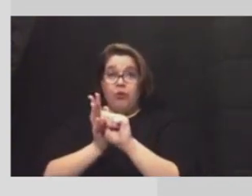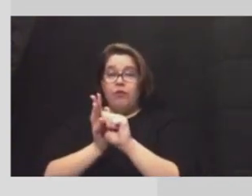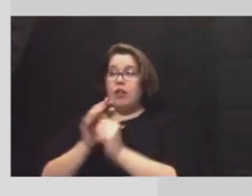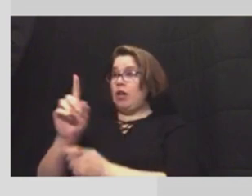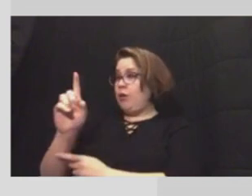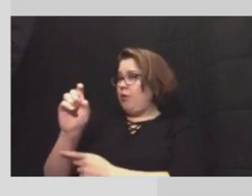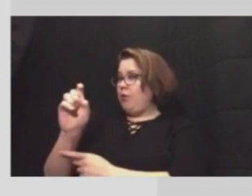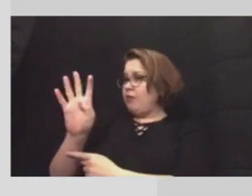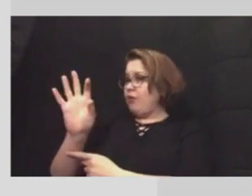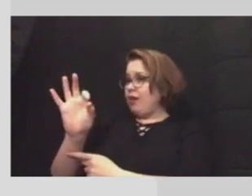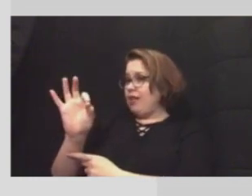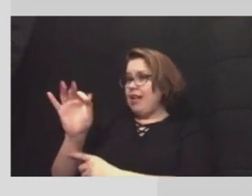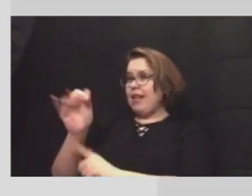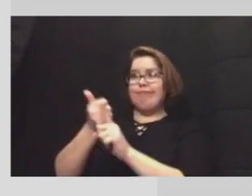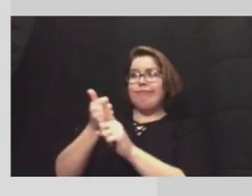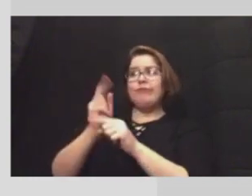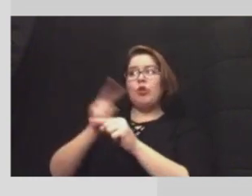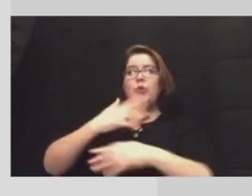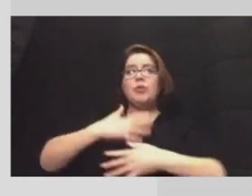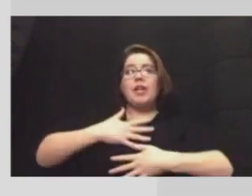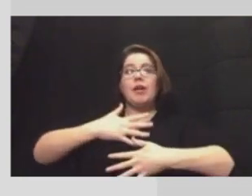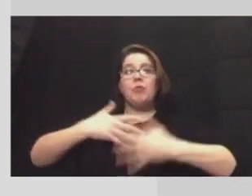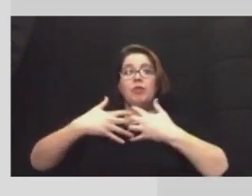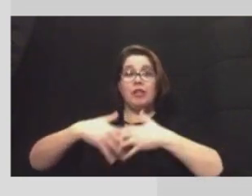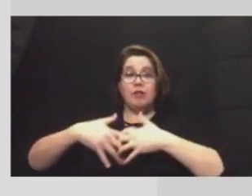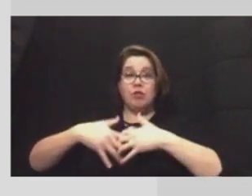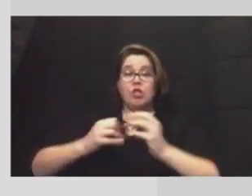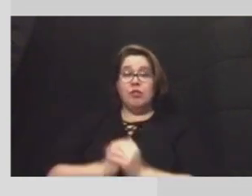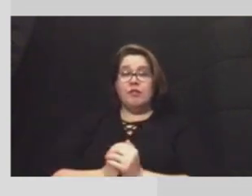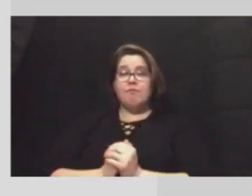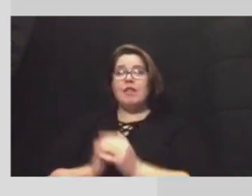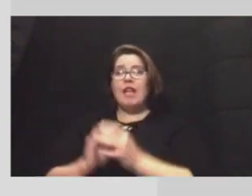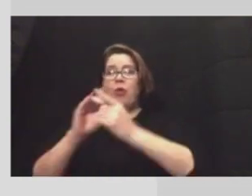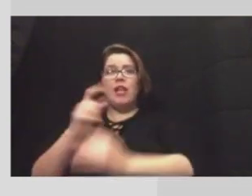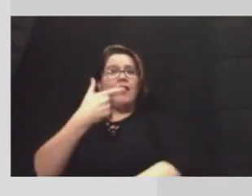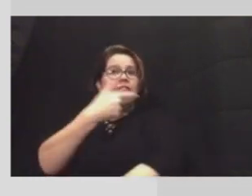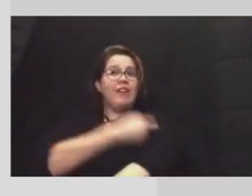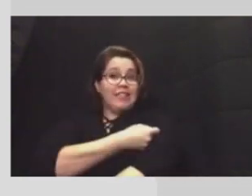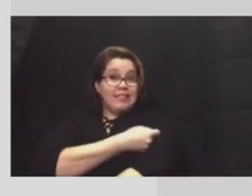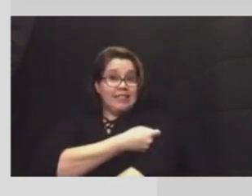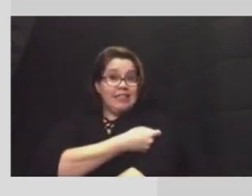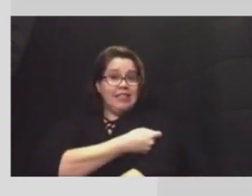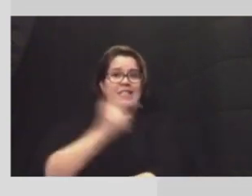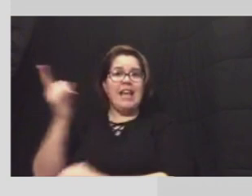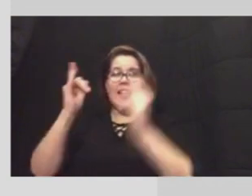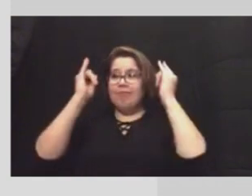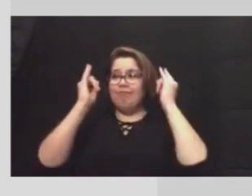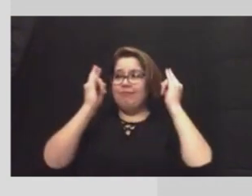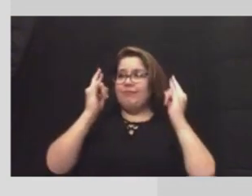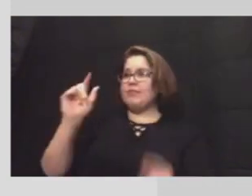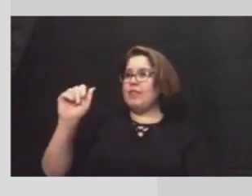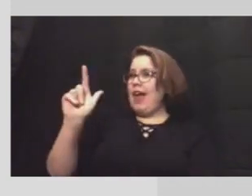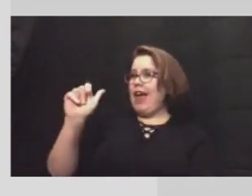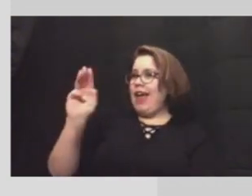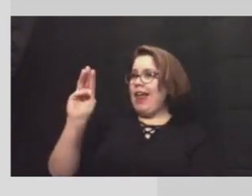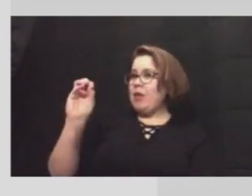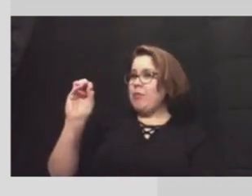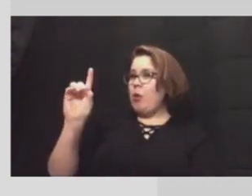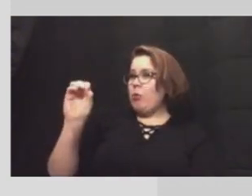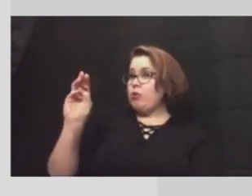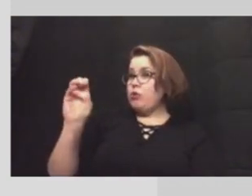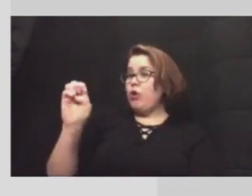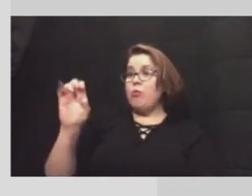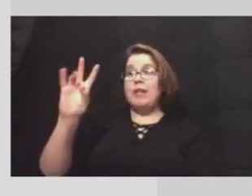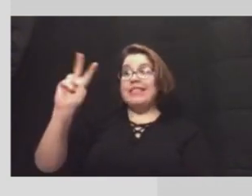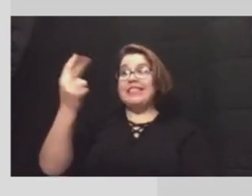149 are on ventilators. Regarding vaccines at the Alamo Dome second dose COVID-19